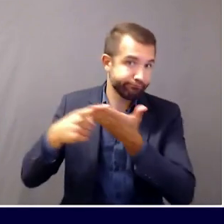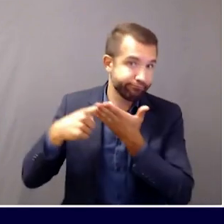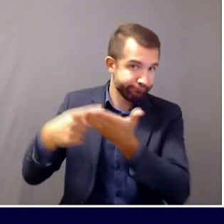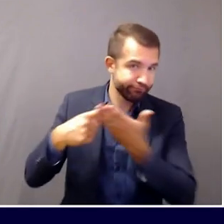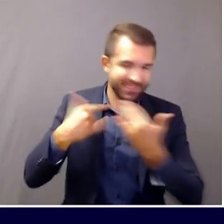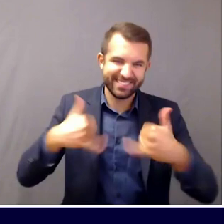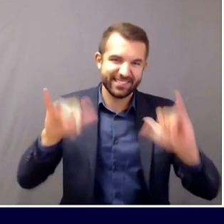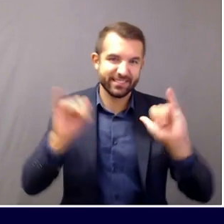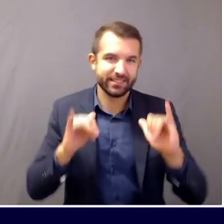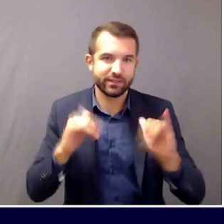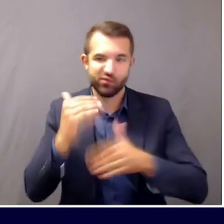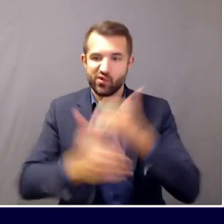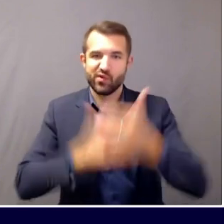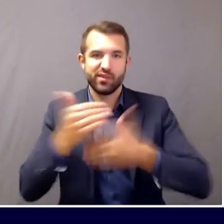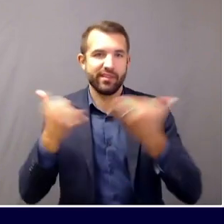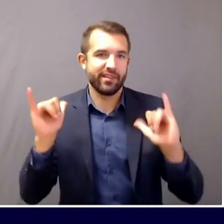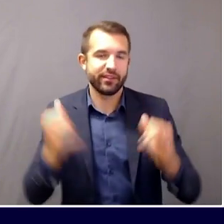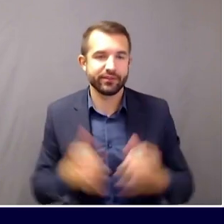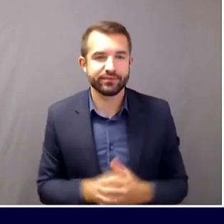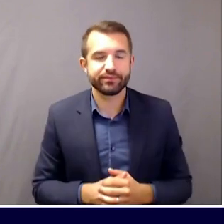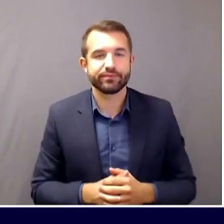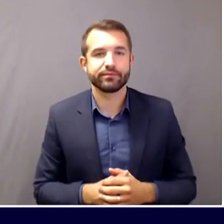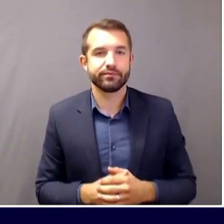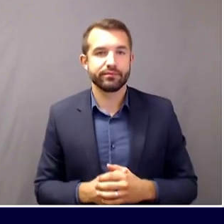colleagues at DOE. Great. Thank you.